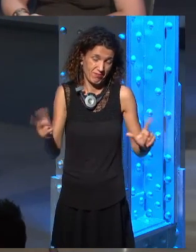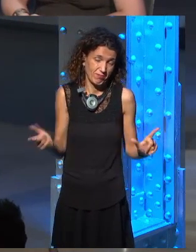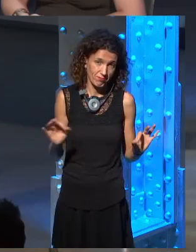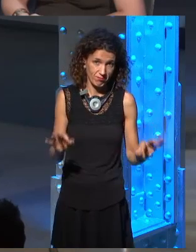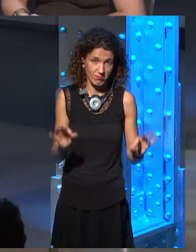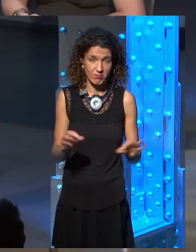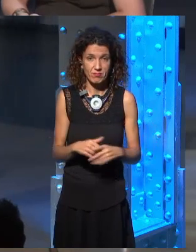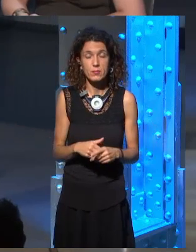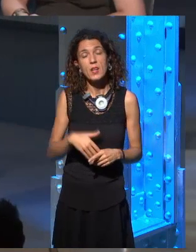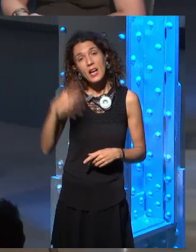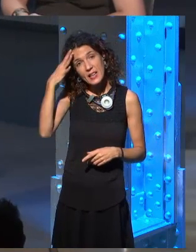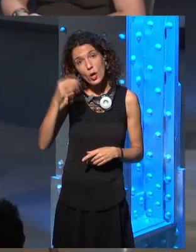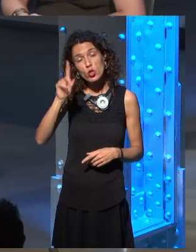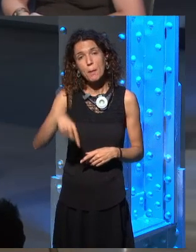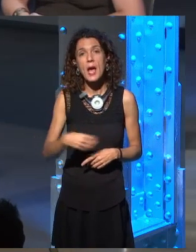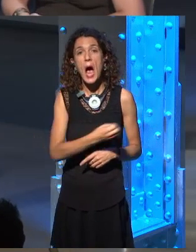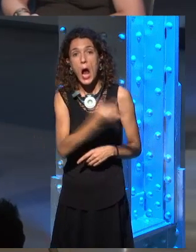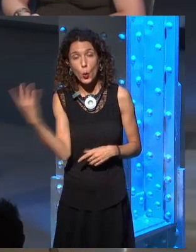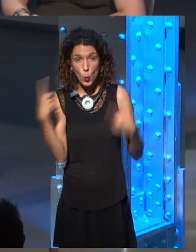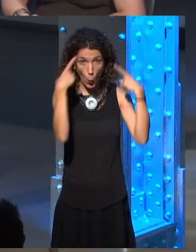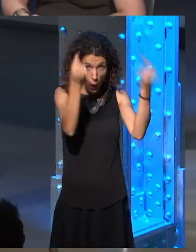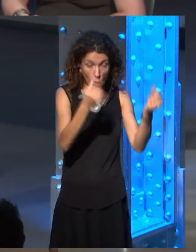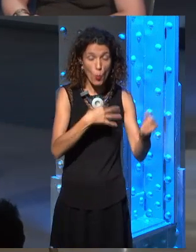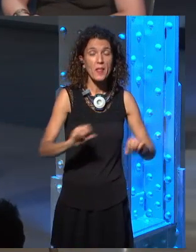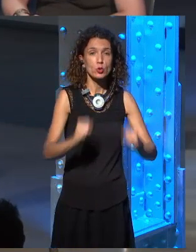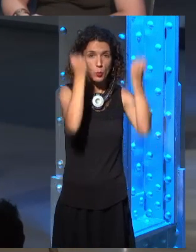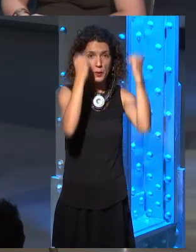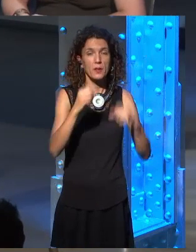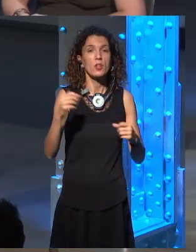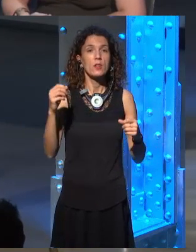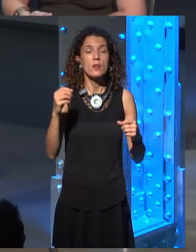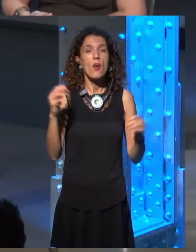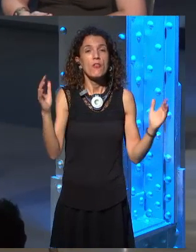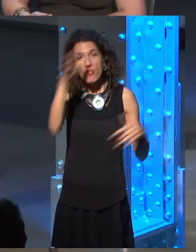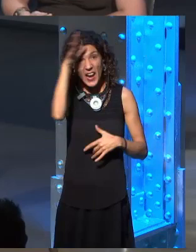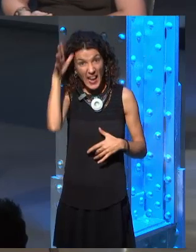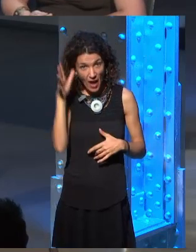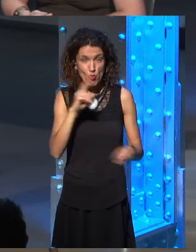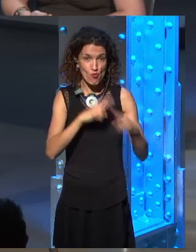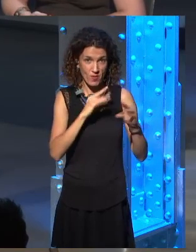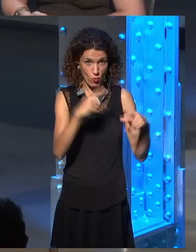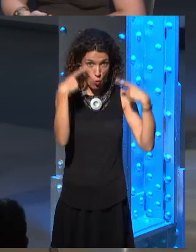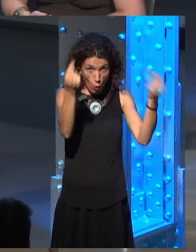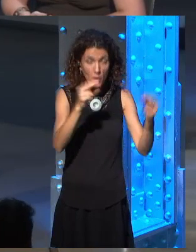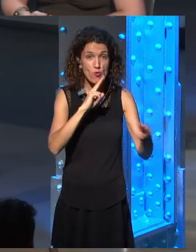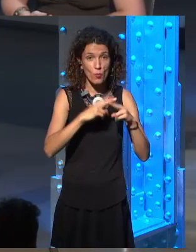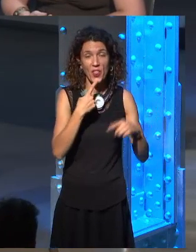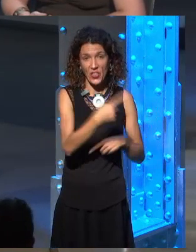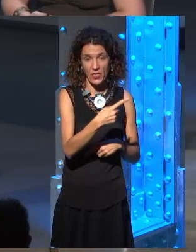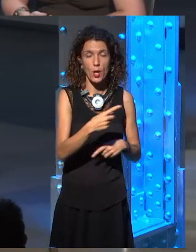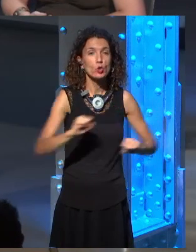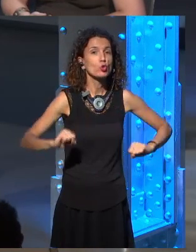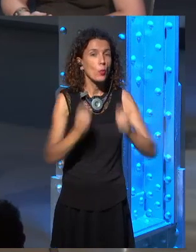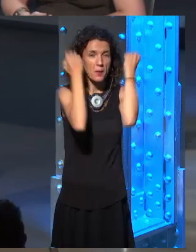it's going to be summer. I think the name is such that he simply has to survive as a promise